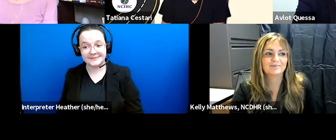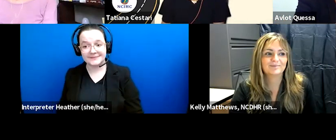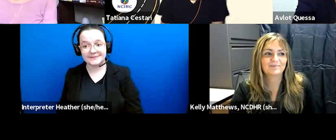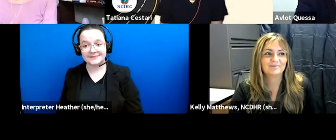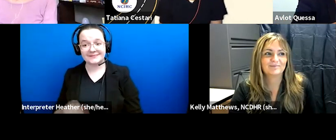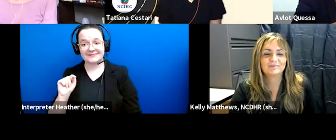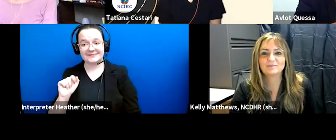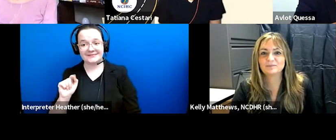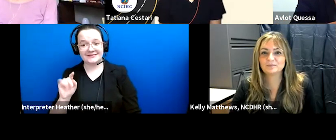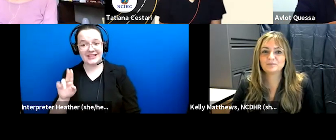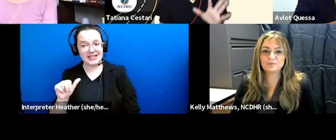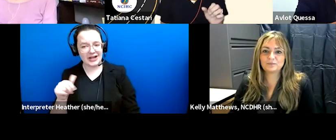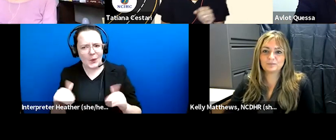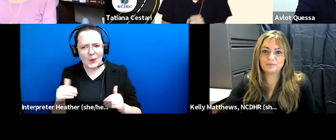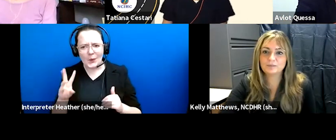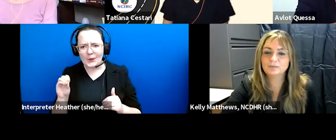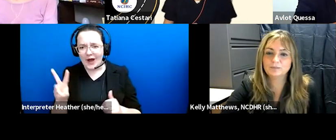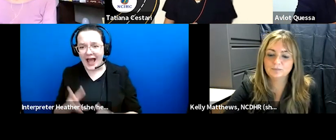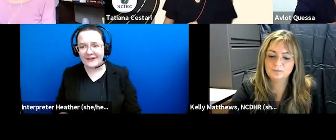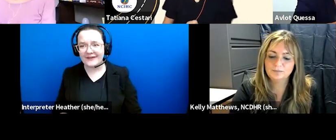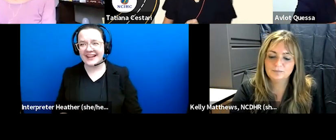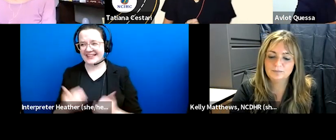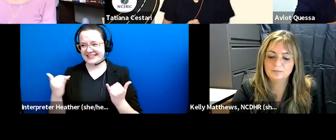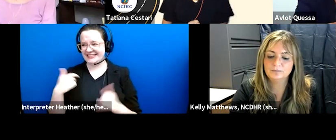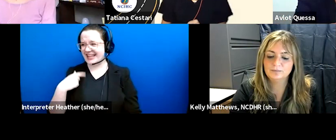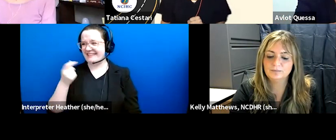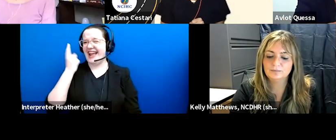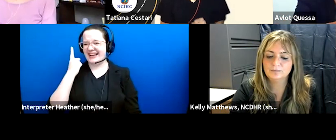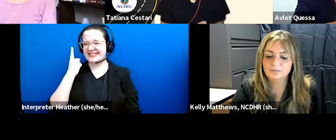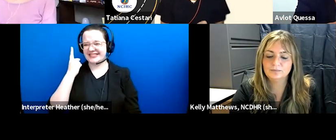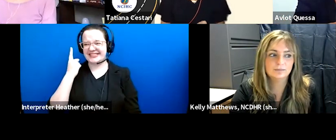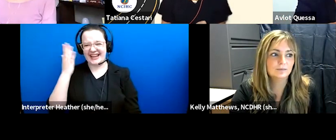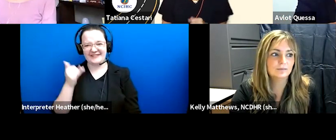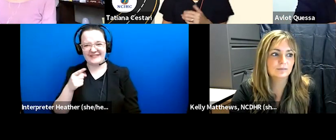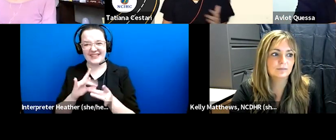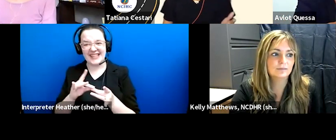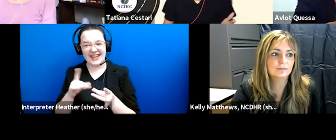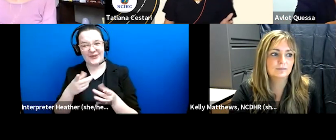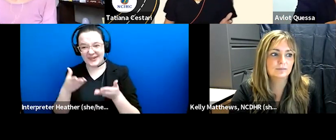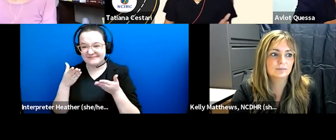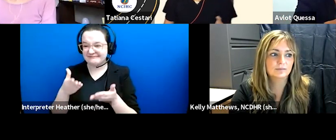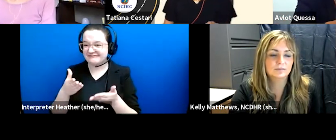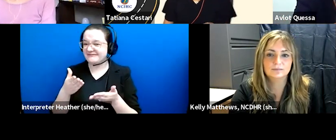wow now i now i understand exactly why you said omnipresence or that you're omnipresent because